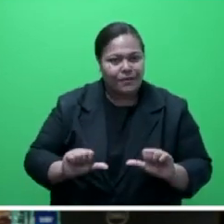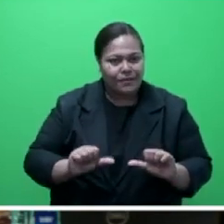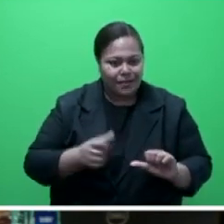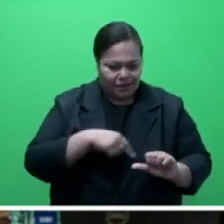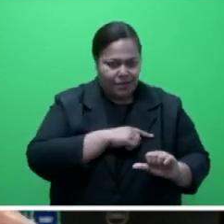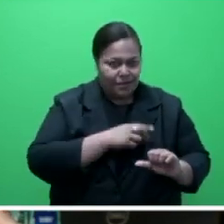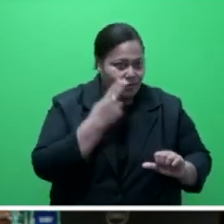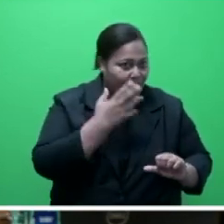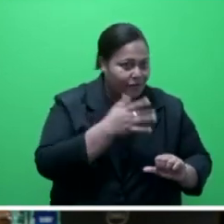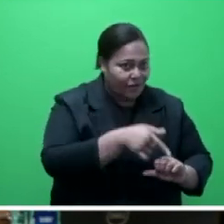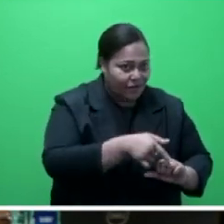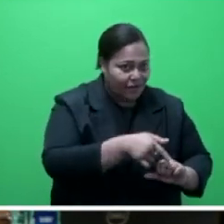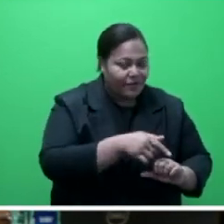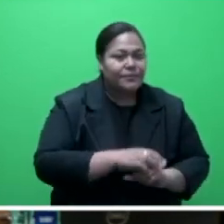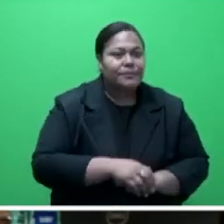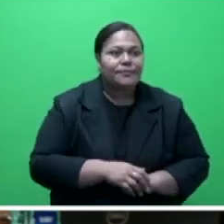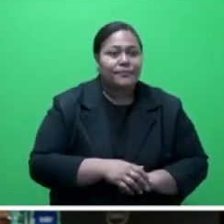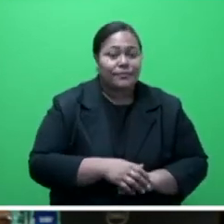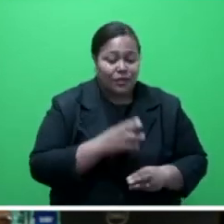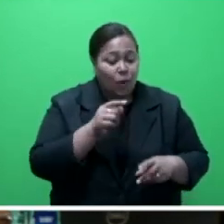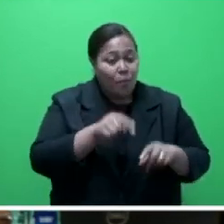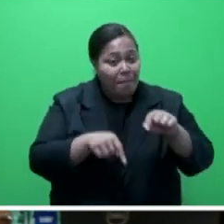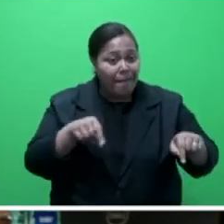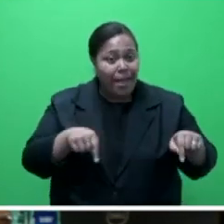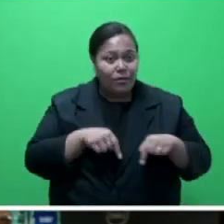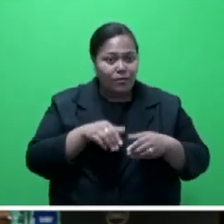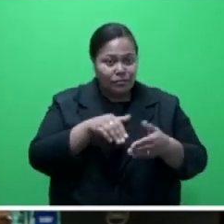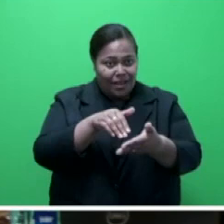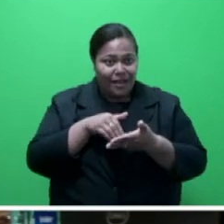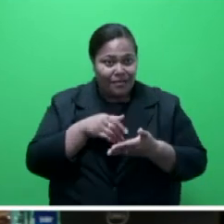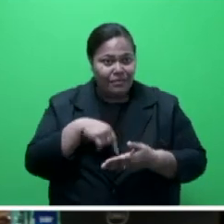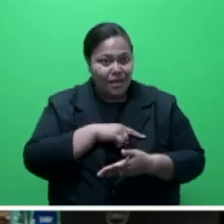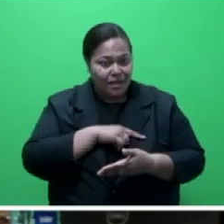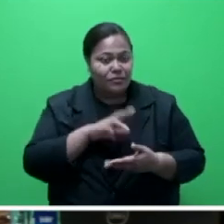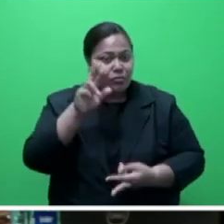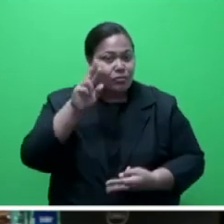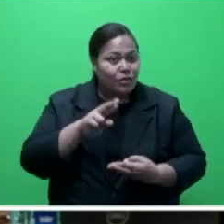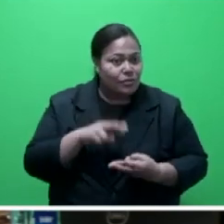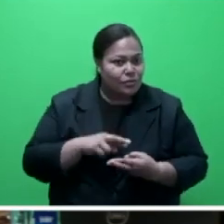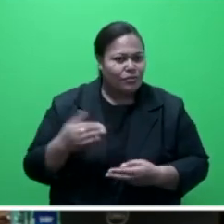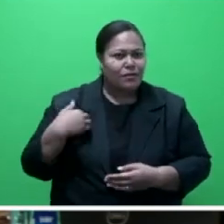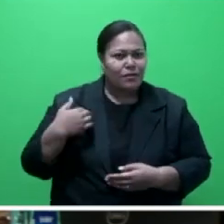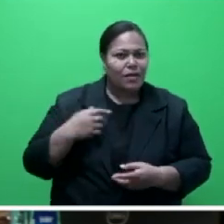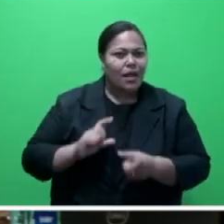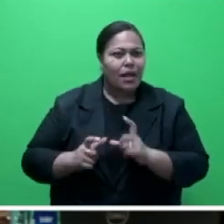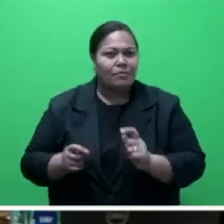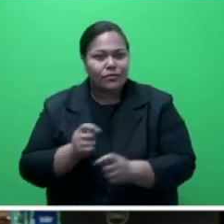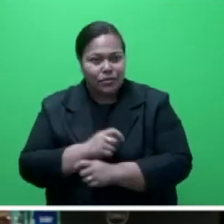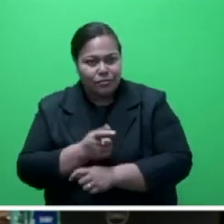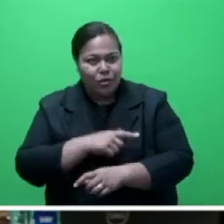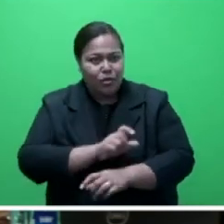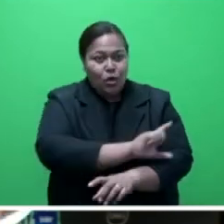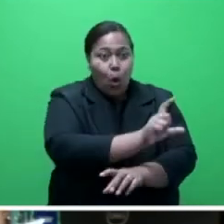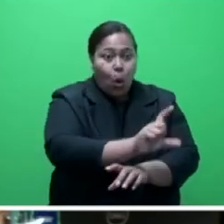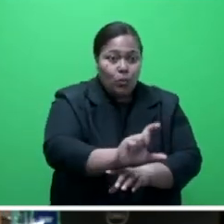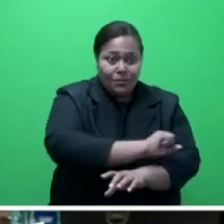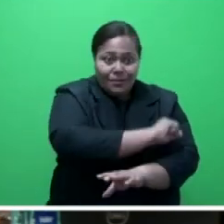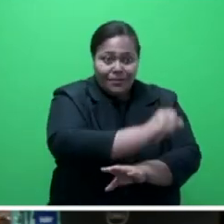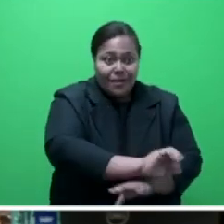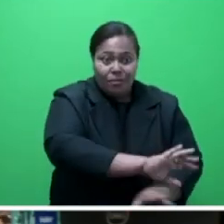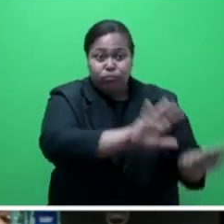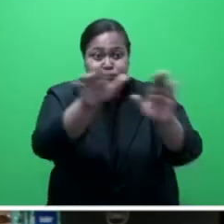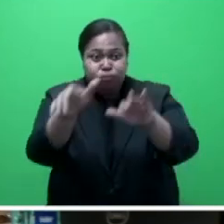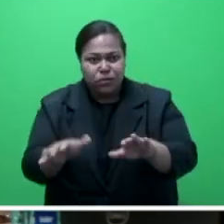ecosystems such as mangroves helps reduce the devastating effects of climate change such as coastal inundation and storm surges.